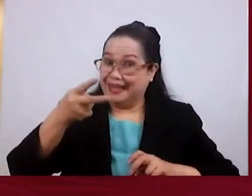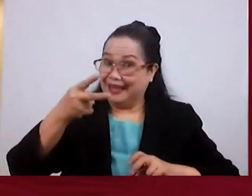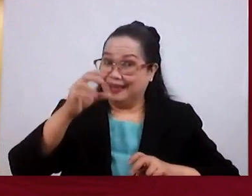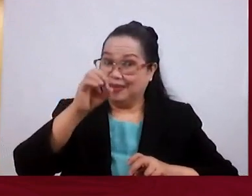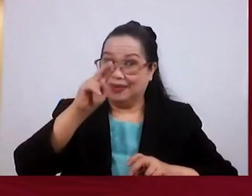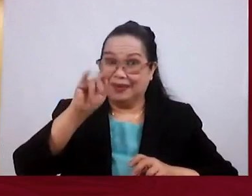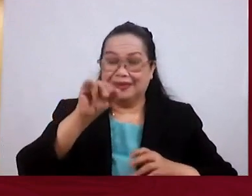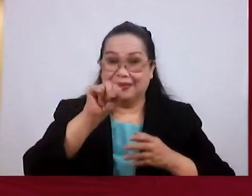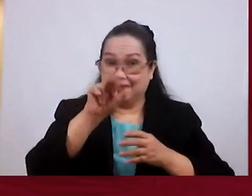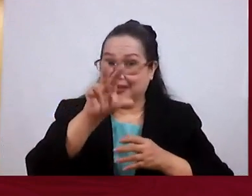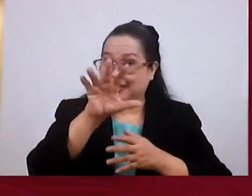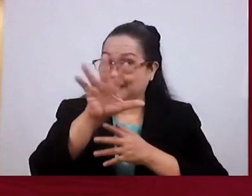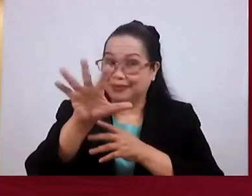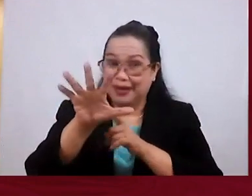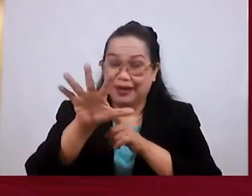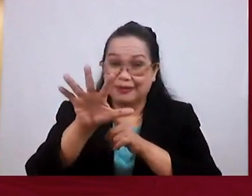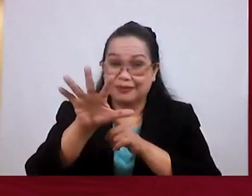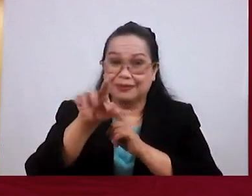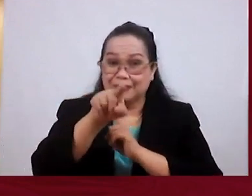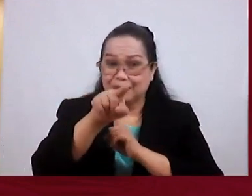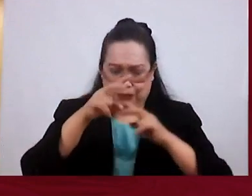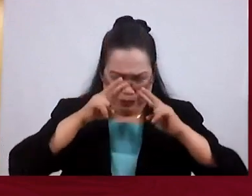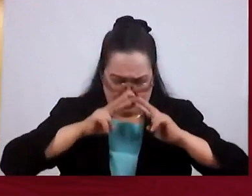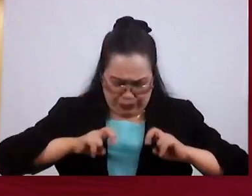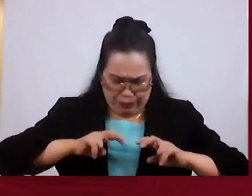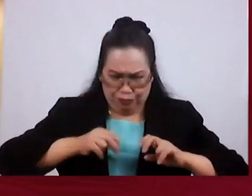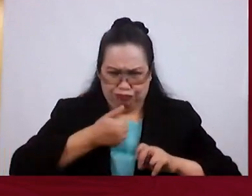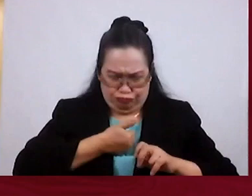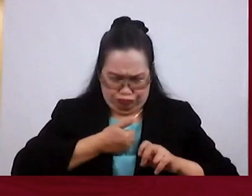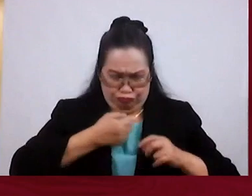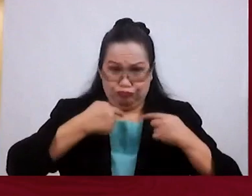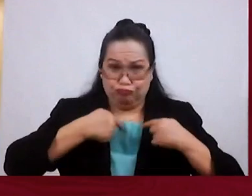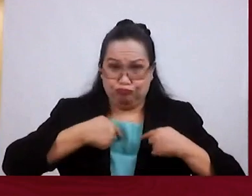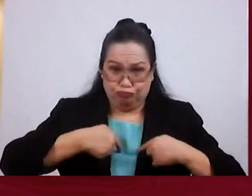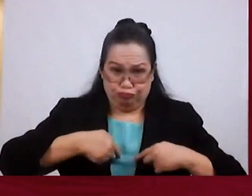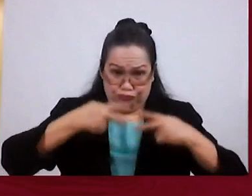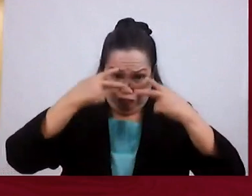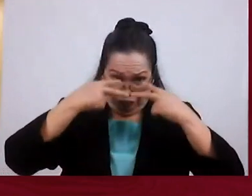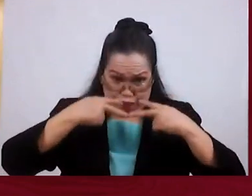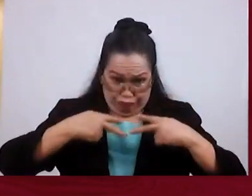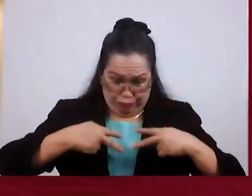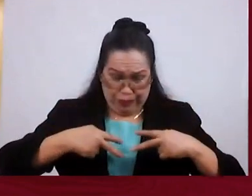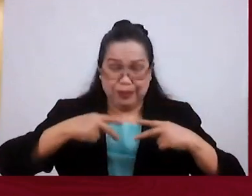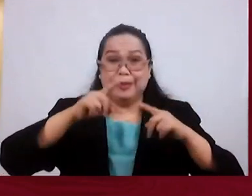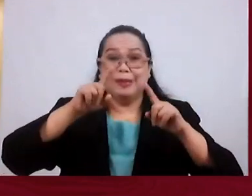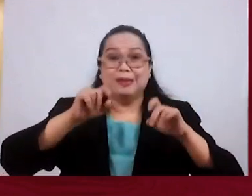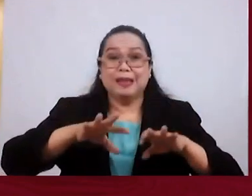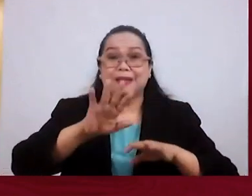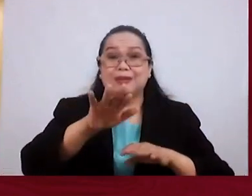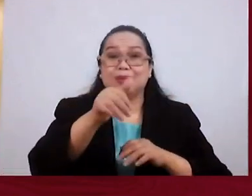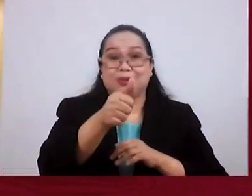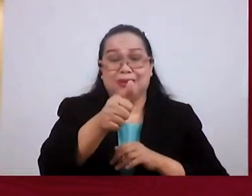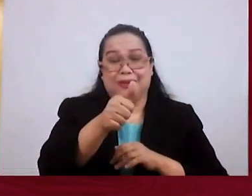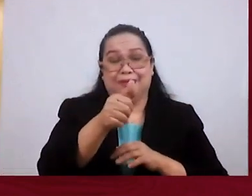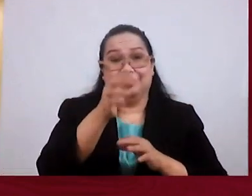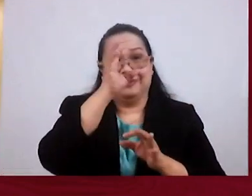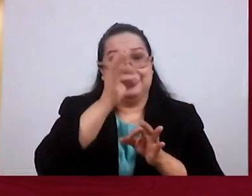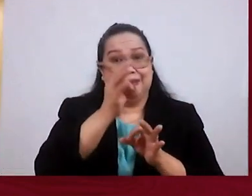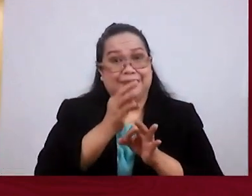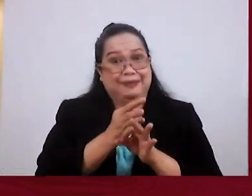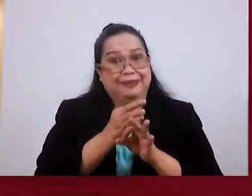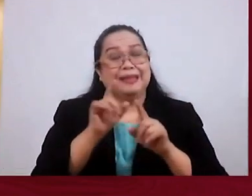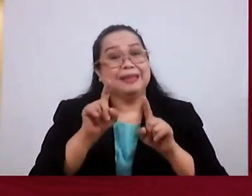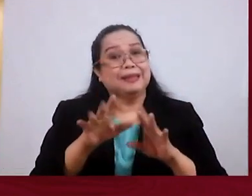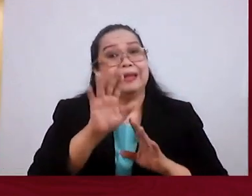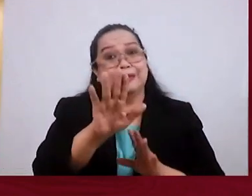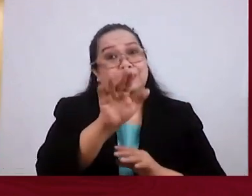Reminds us Examine yourselves To see Whether you Are in the Faith Test Yourself We better Test